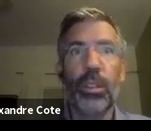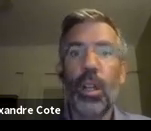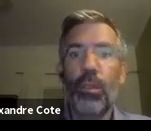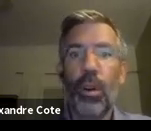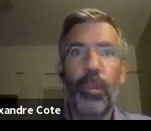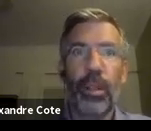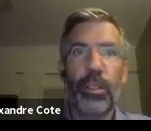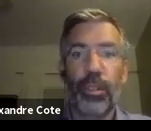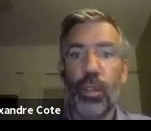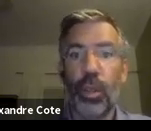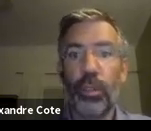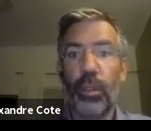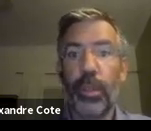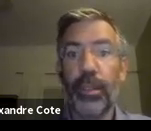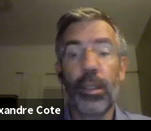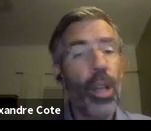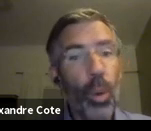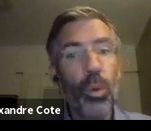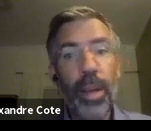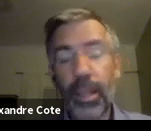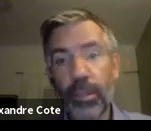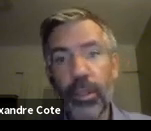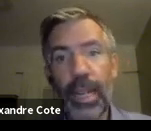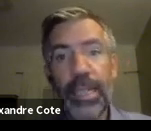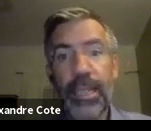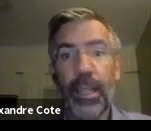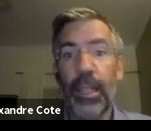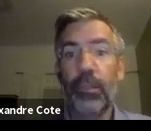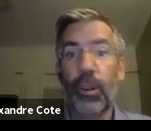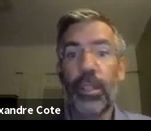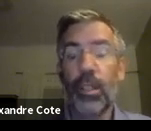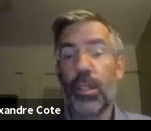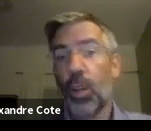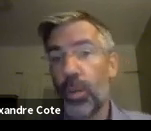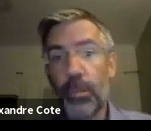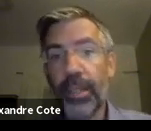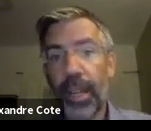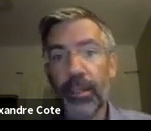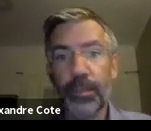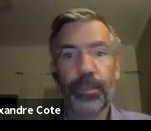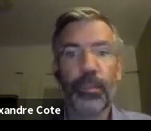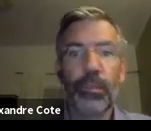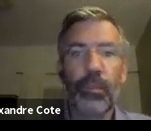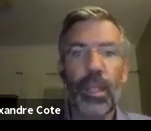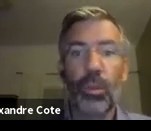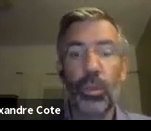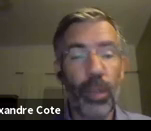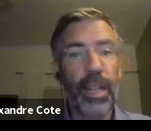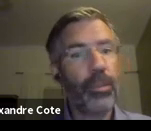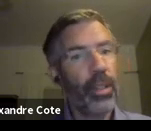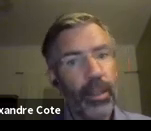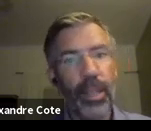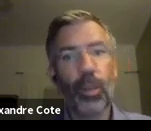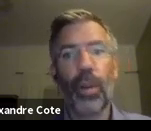allowance for parents of children with disabilities, who may nevertheless need, for instance, respite care. To